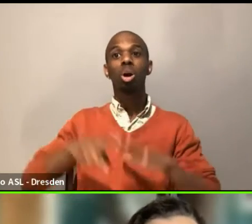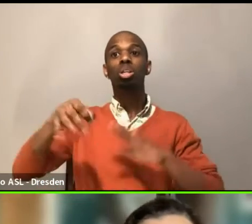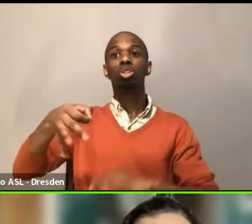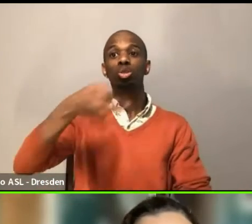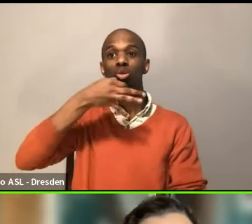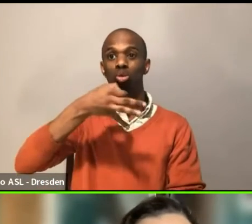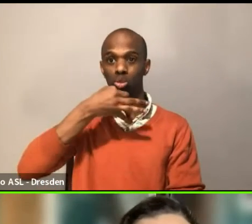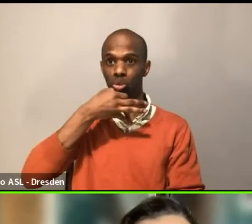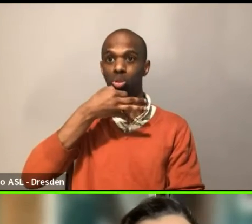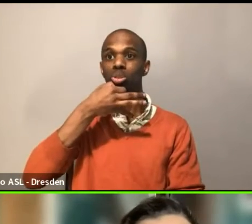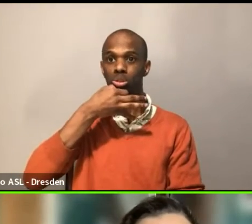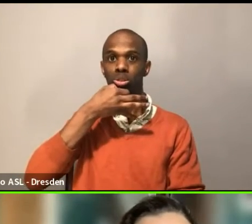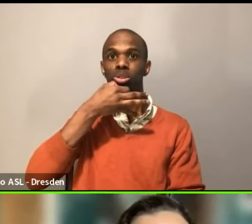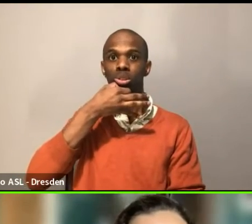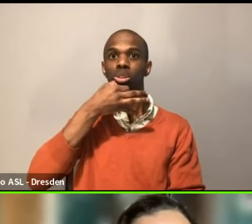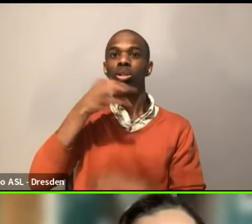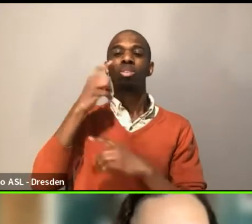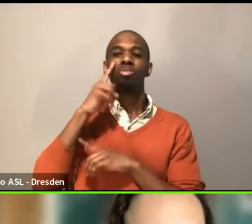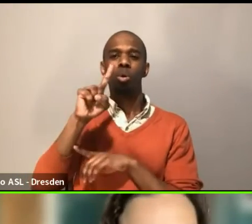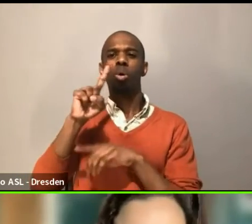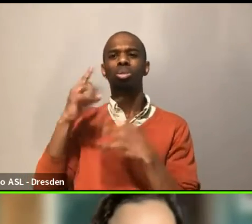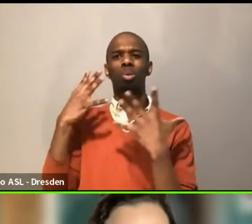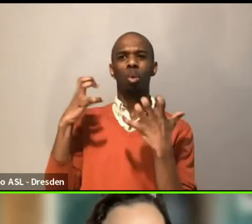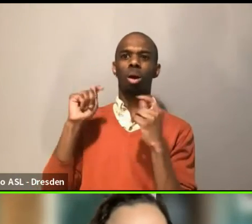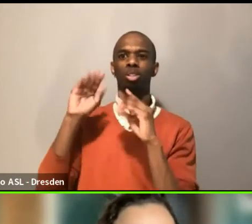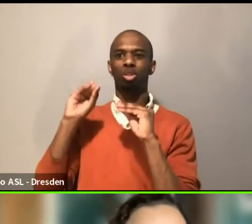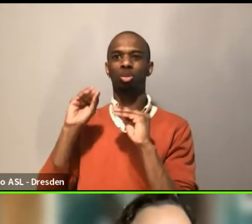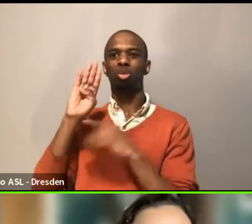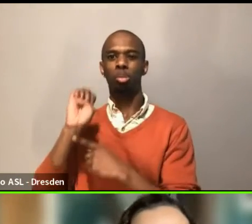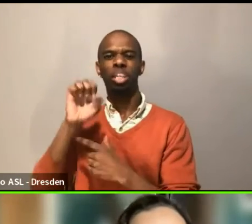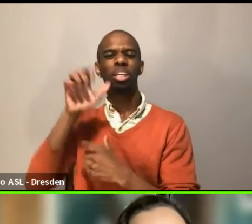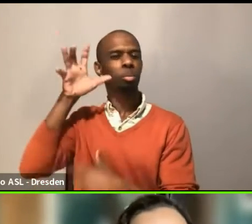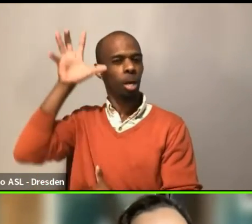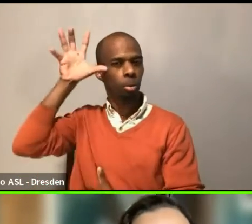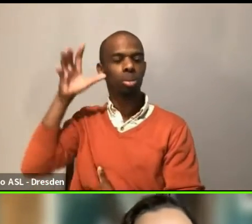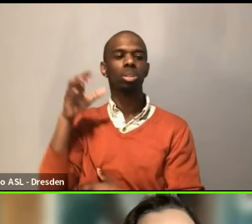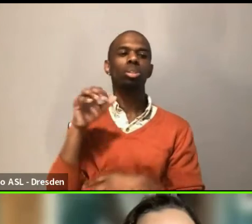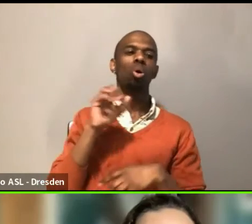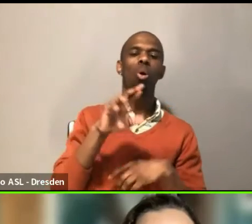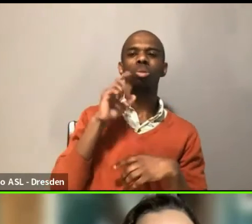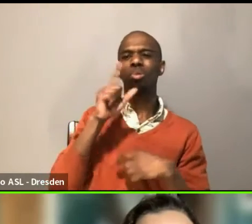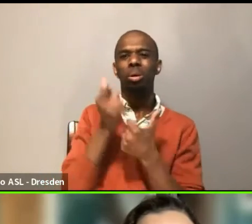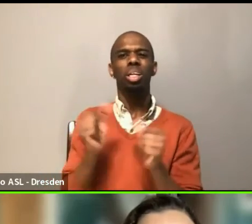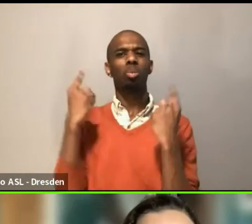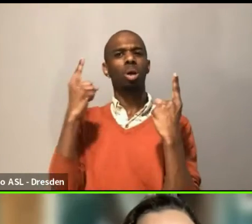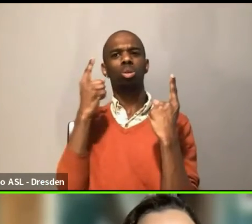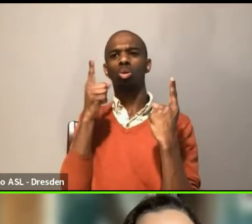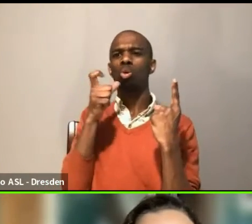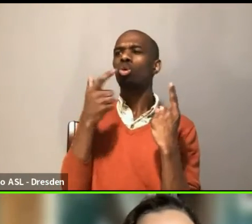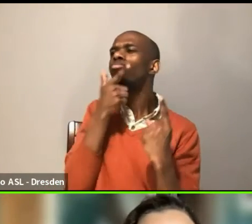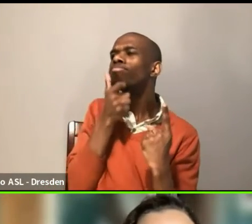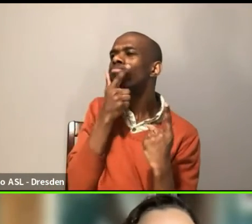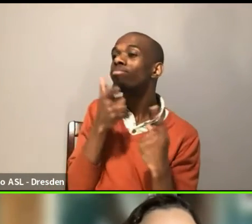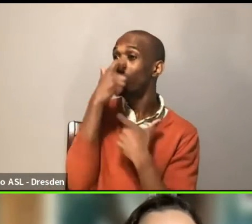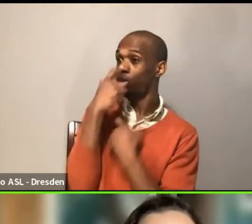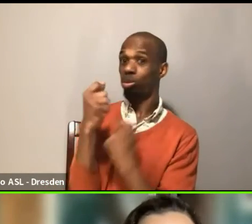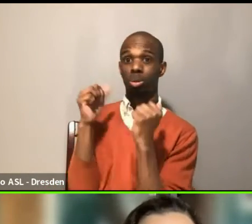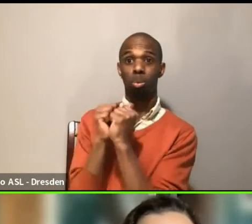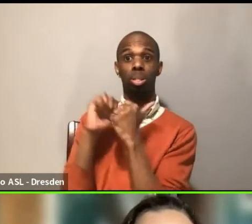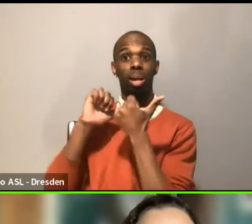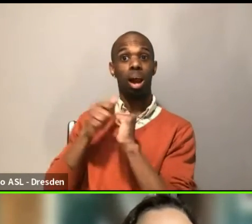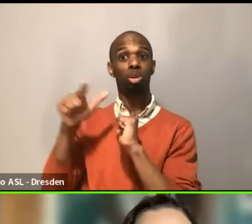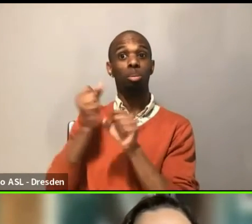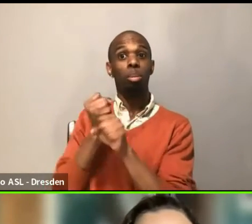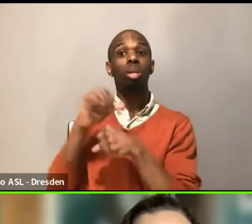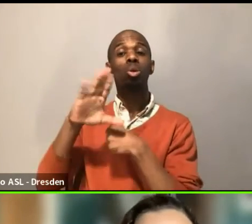yet, or don't want to be parents and might not even be caretakers and are here just to see how they can make the organization better. First of all, I applaud